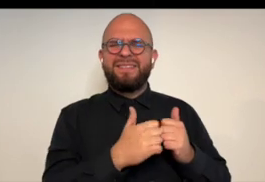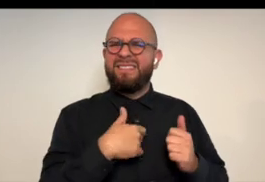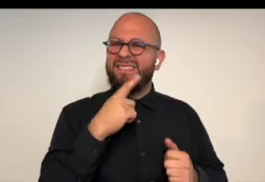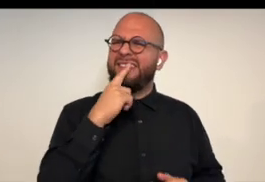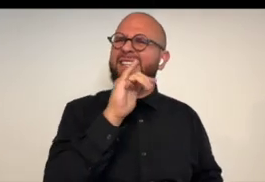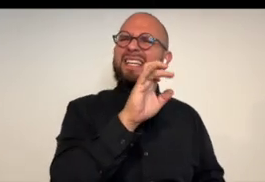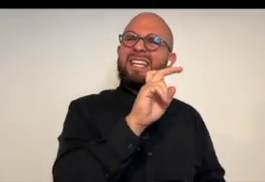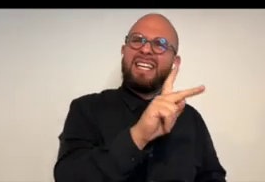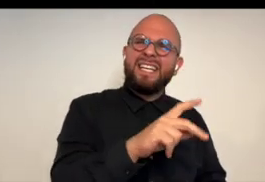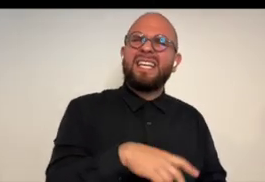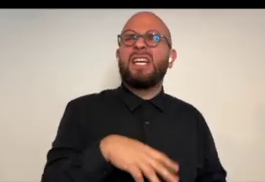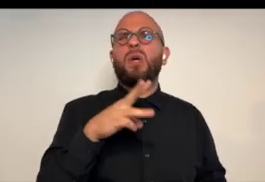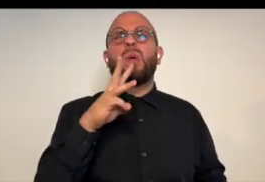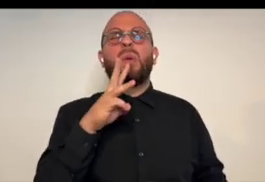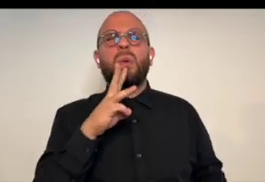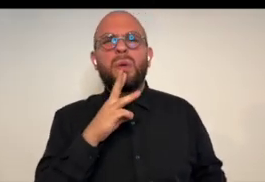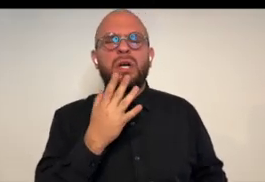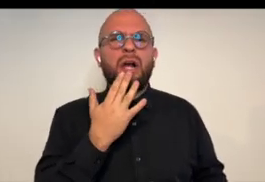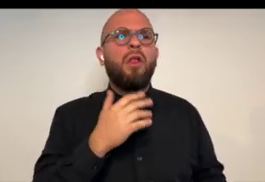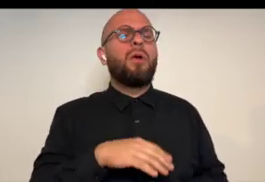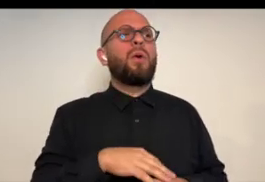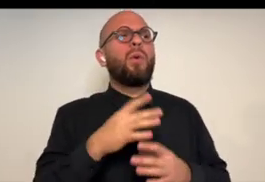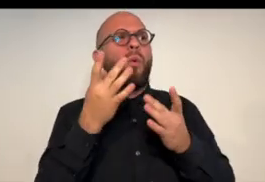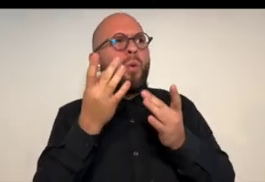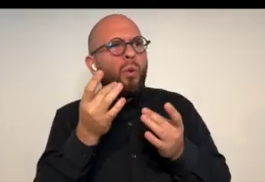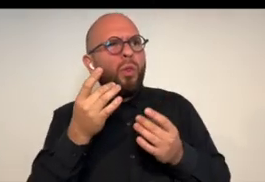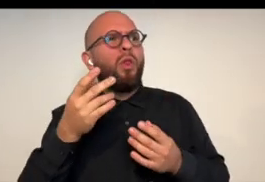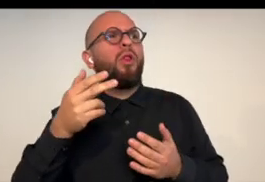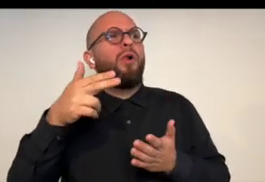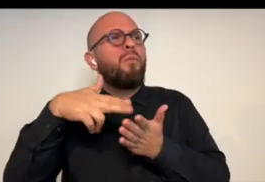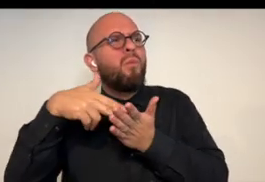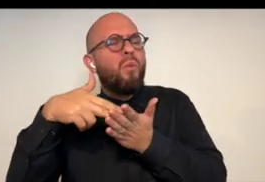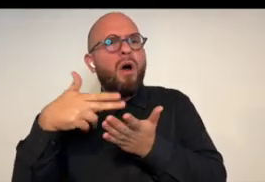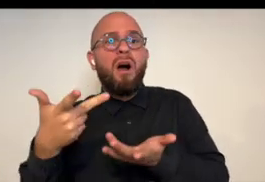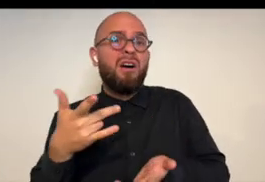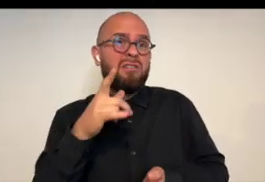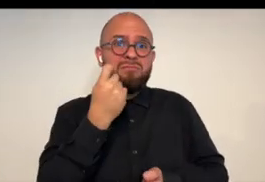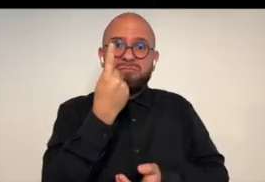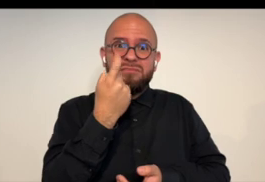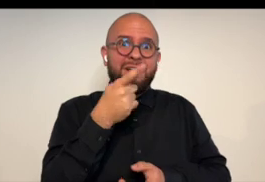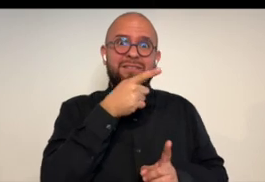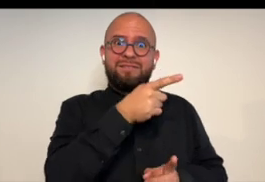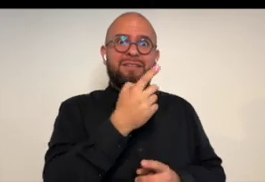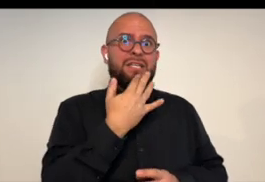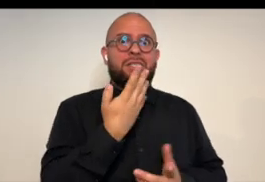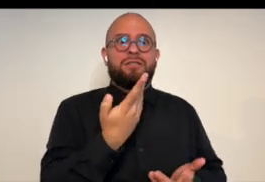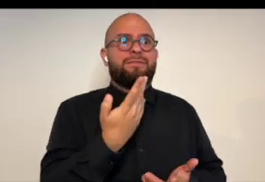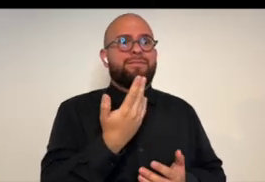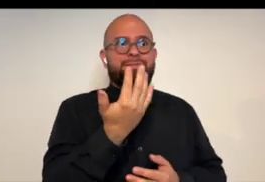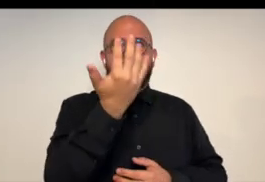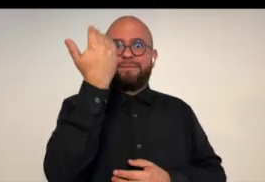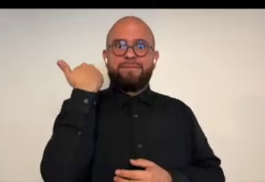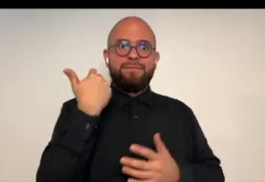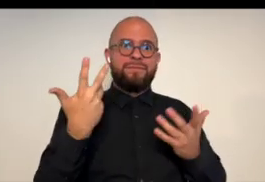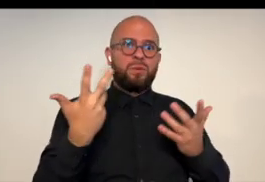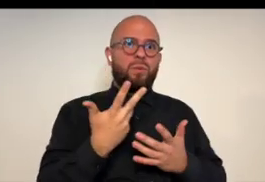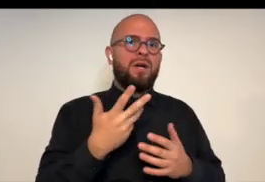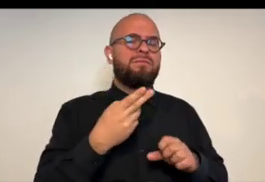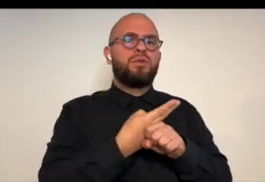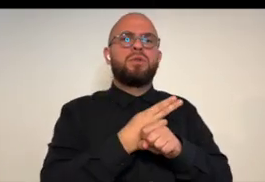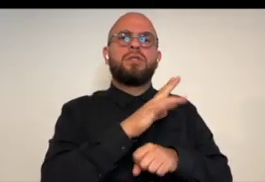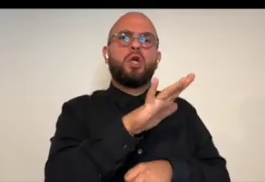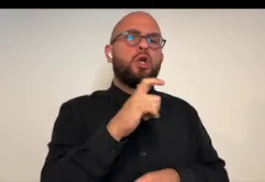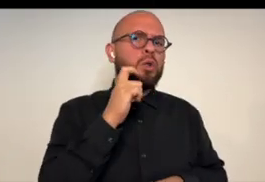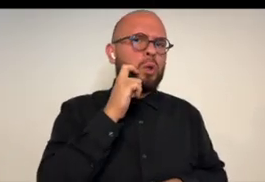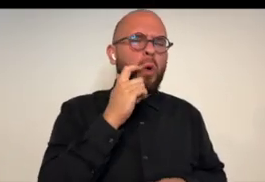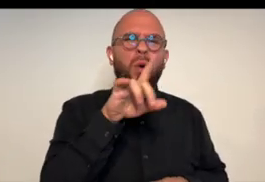paints and and like ink and and i think watercolor and oil uh brush tool and it wasn't even this color the